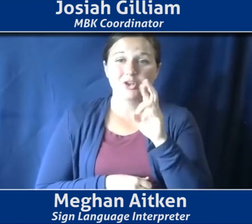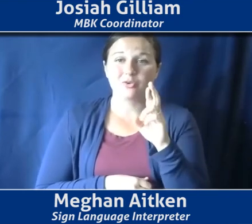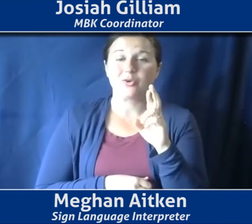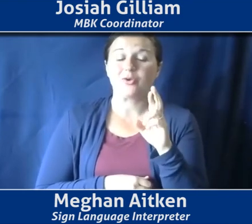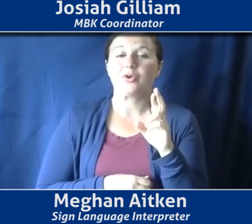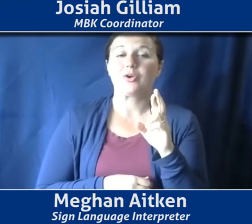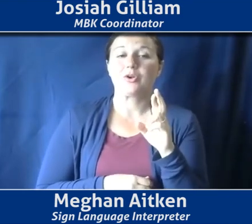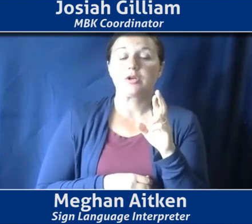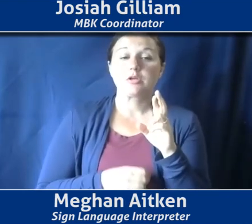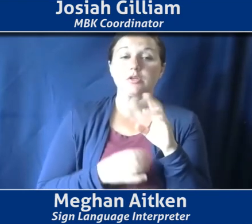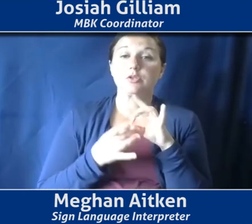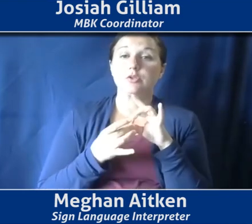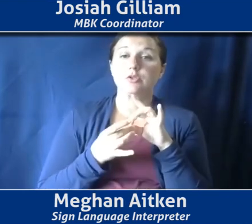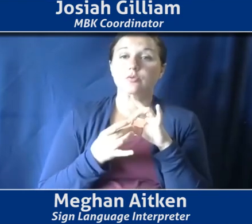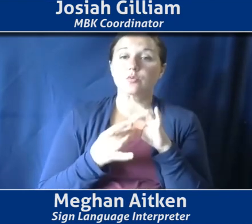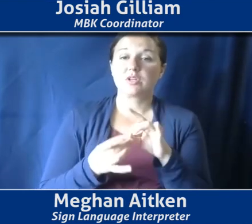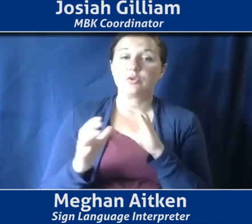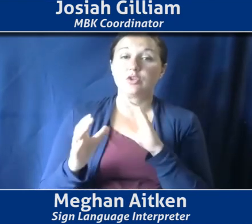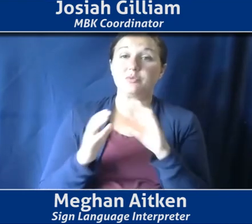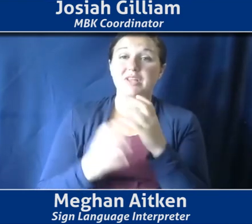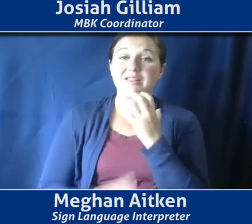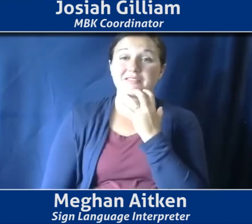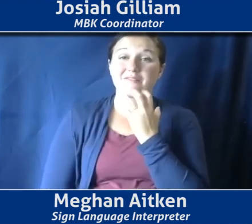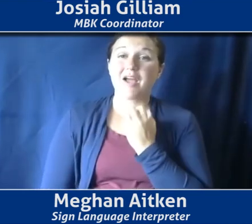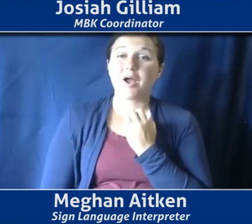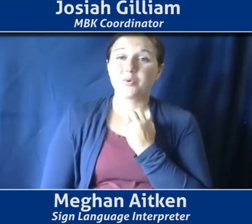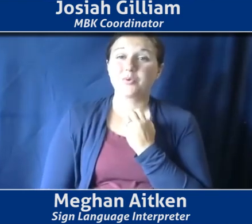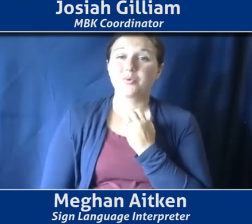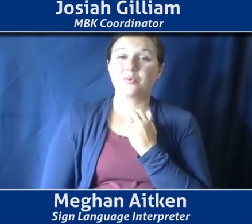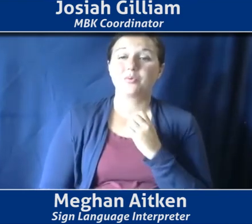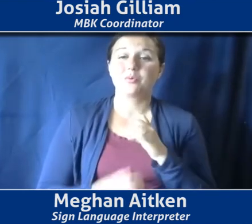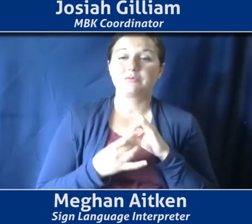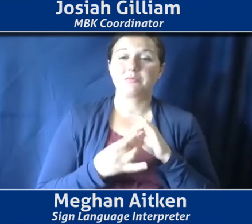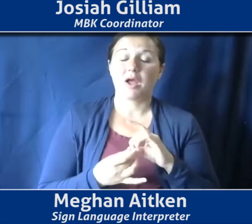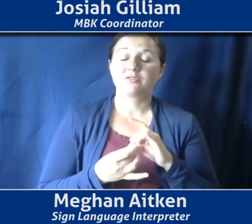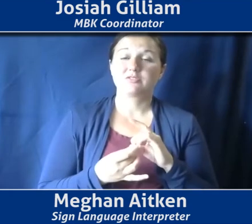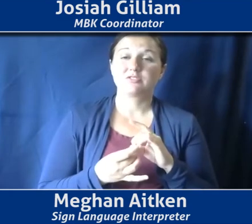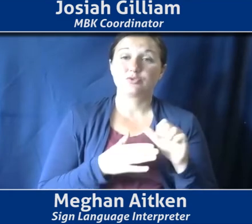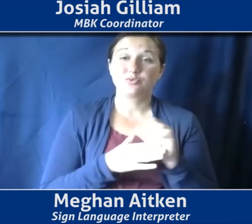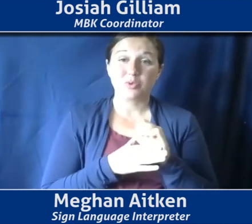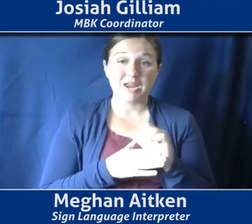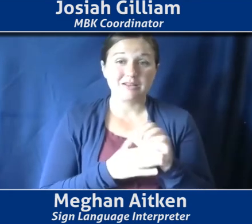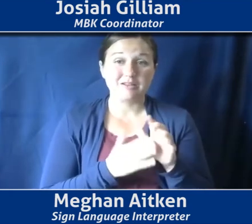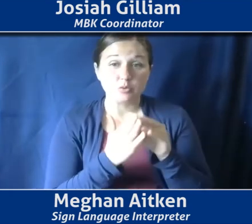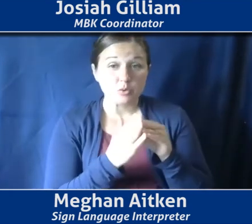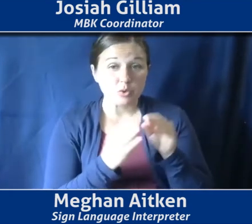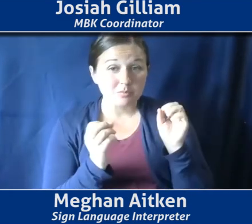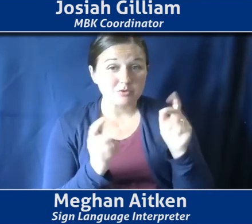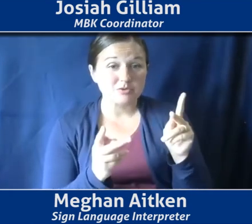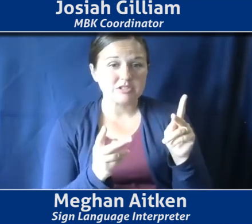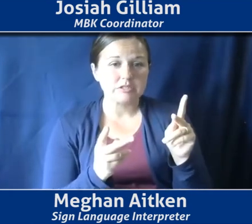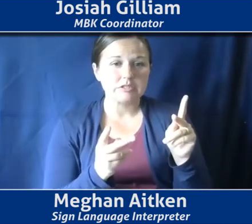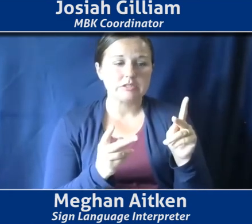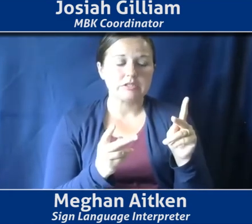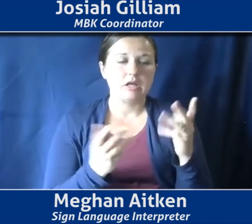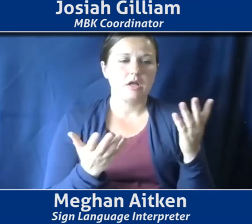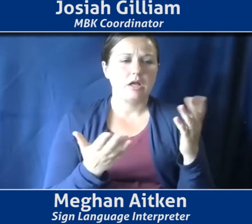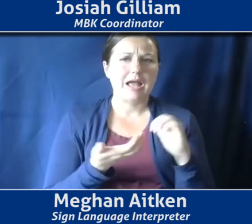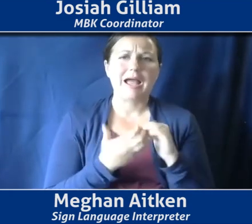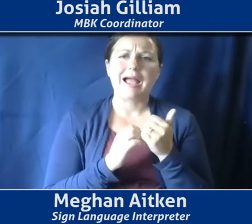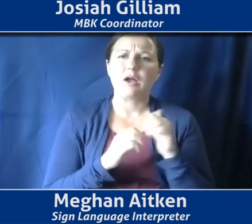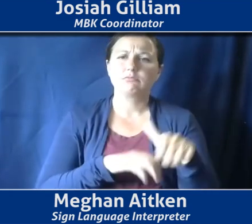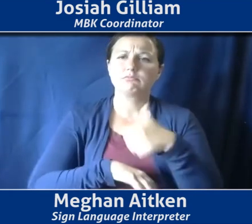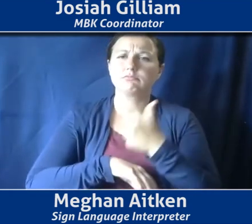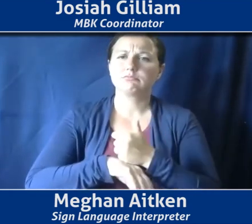of communicating the value of what this, of what this training of what these, this learning opportunity could be, like how, how was it framed? How, how was it, how was it